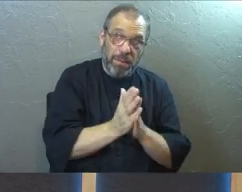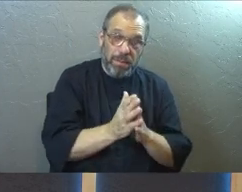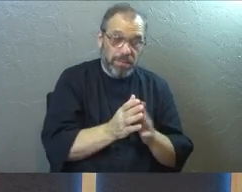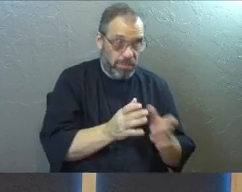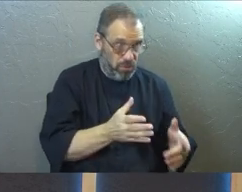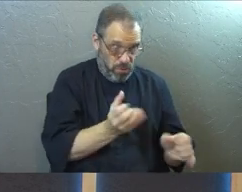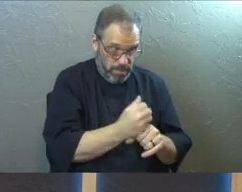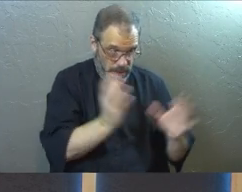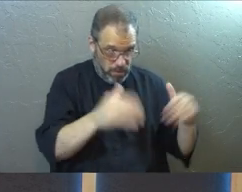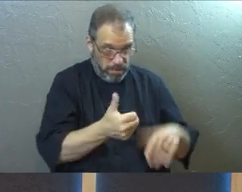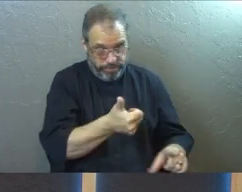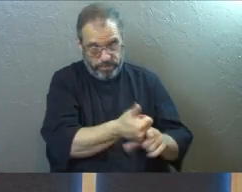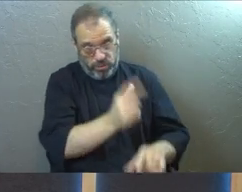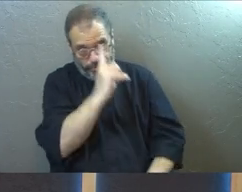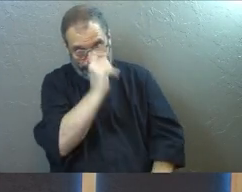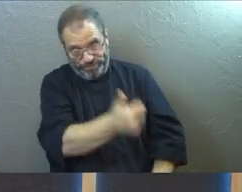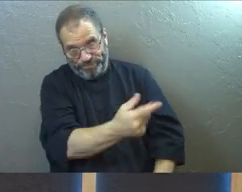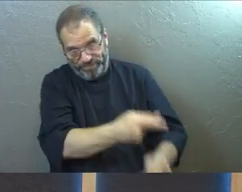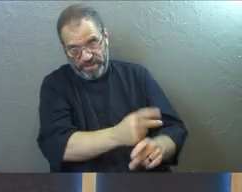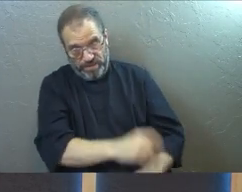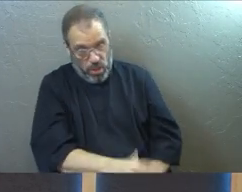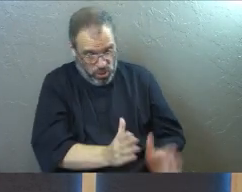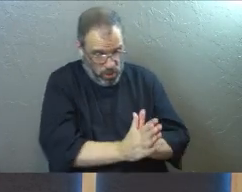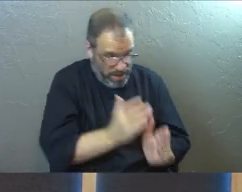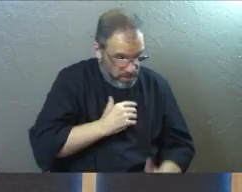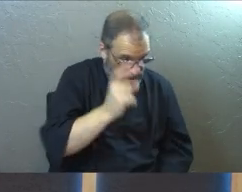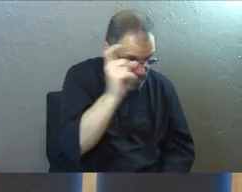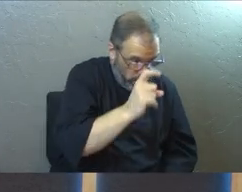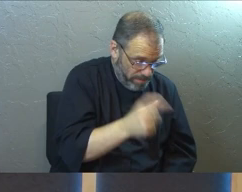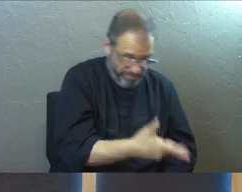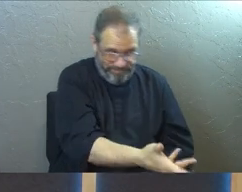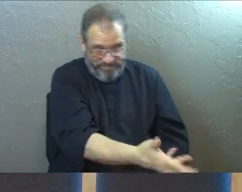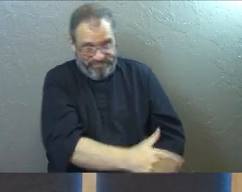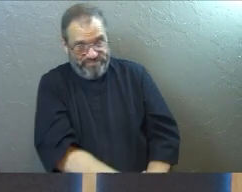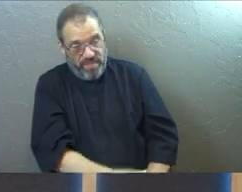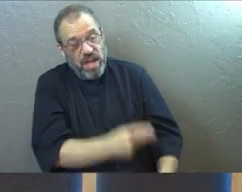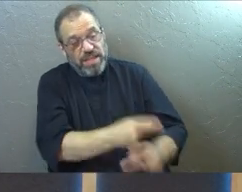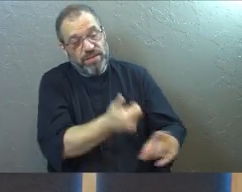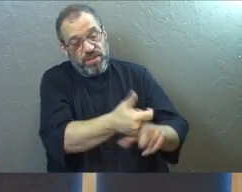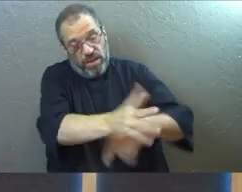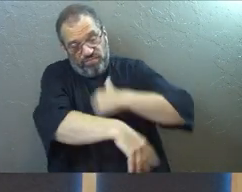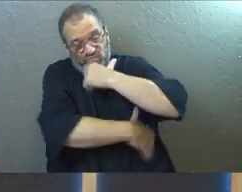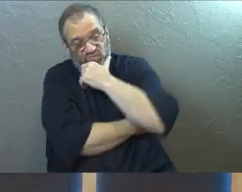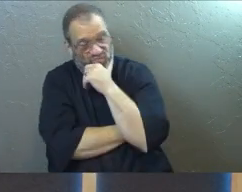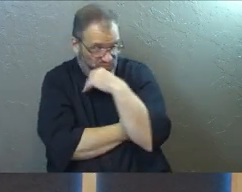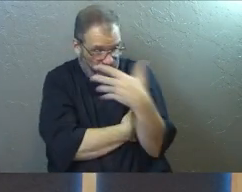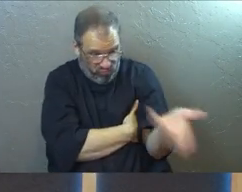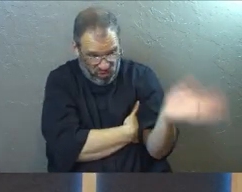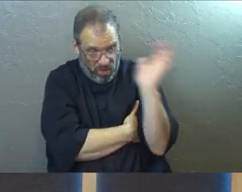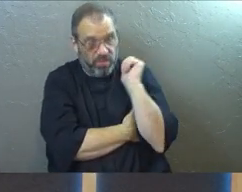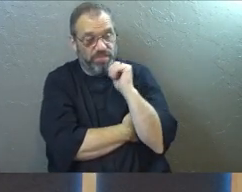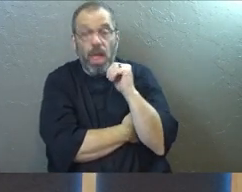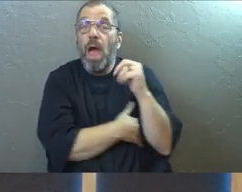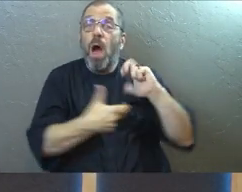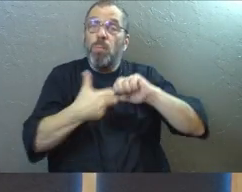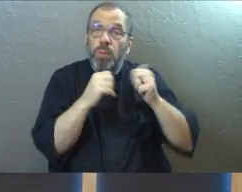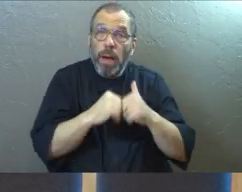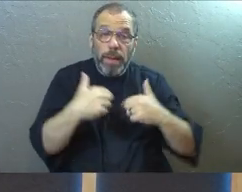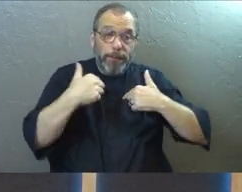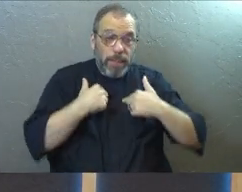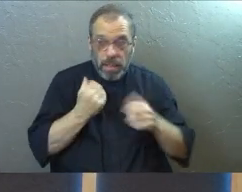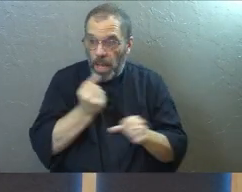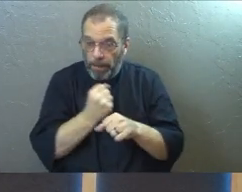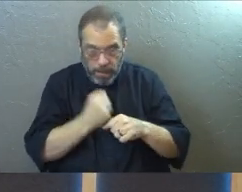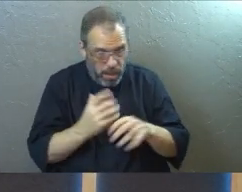you got yourself into this situation. Because you're asking me for wisdom. You're the one that made the mess. That's what I start to think. Right? If I've got a problem, I have to